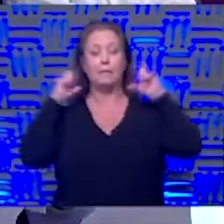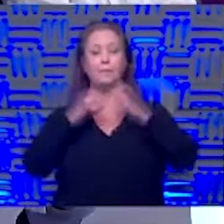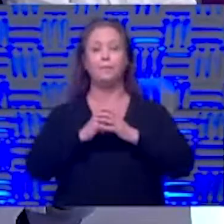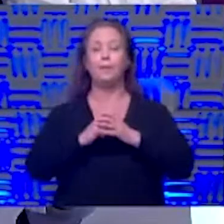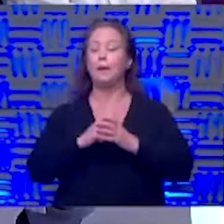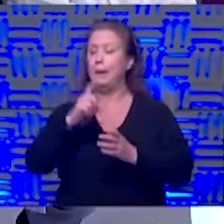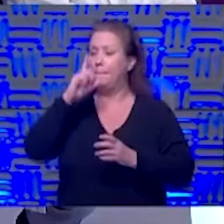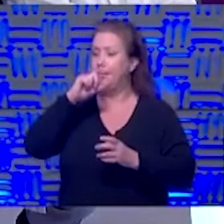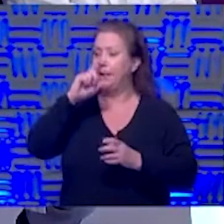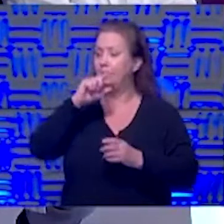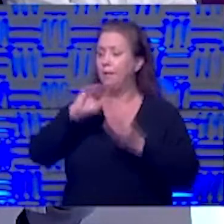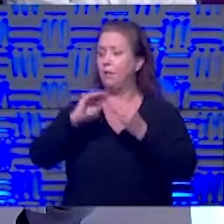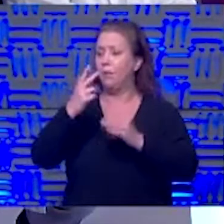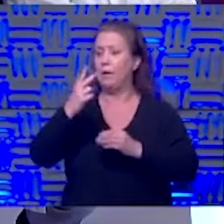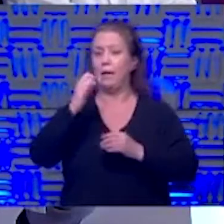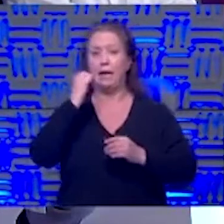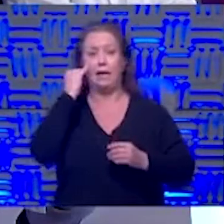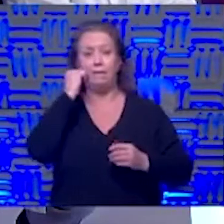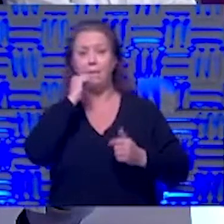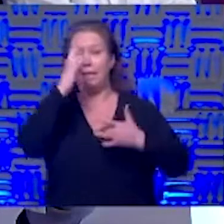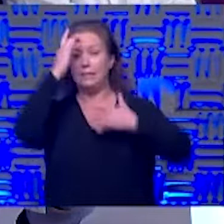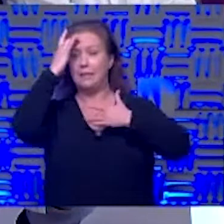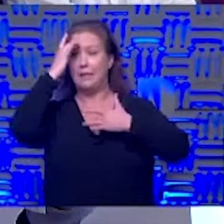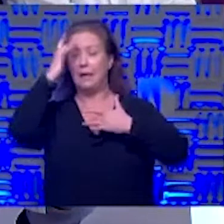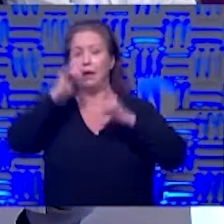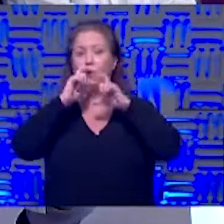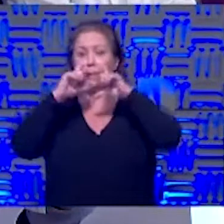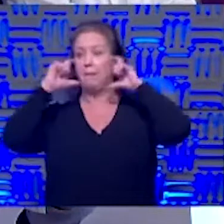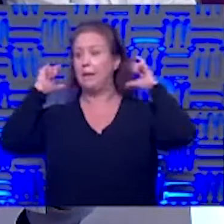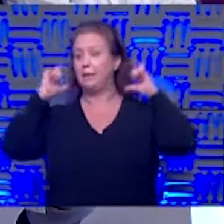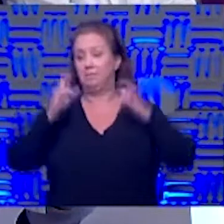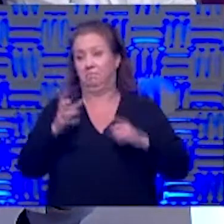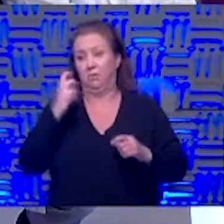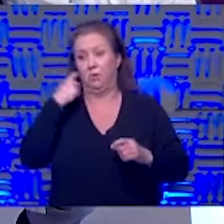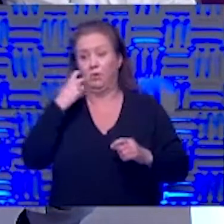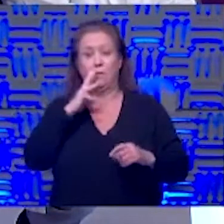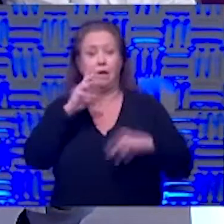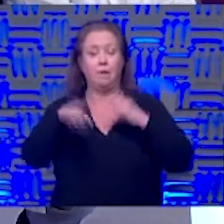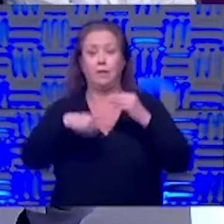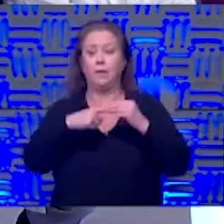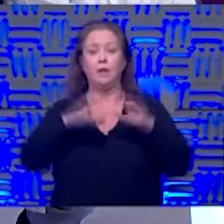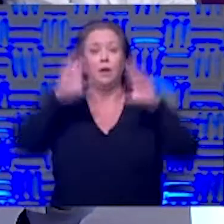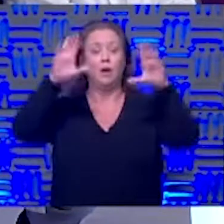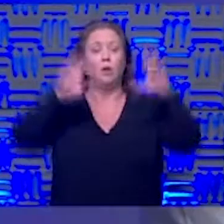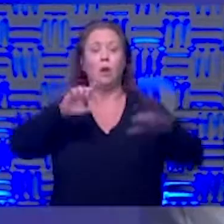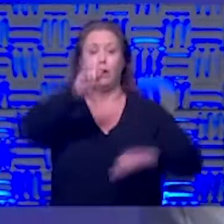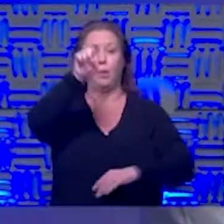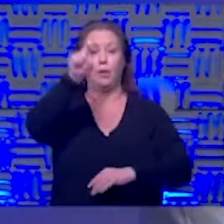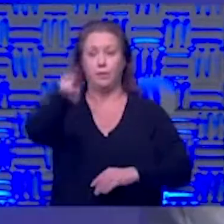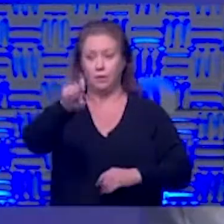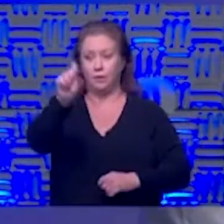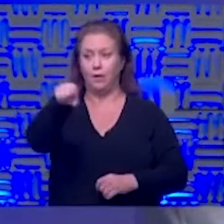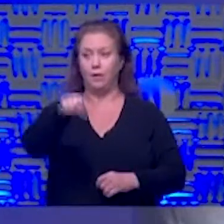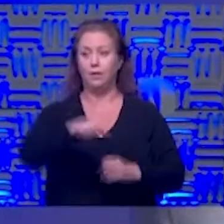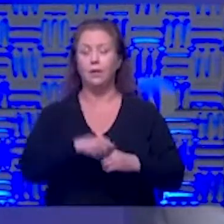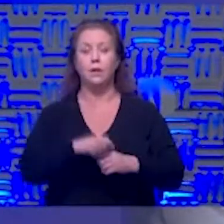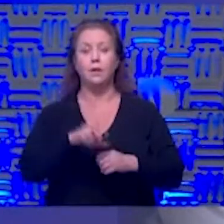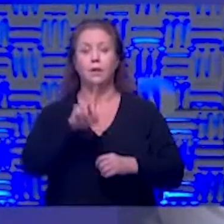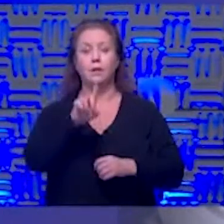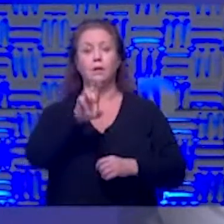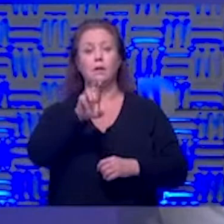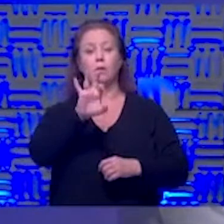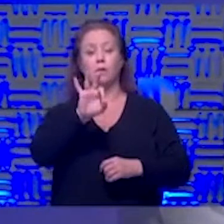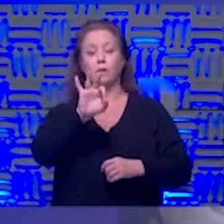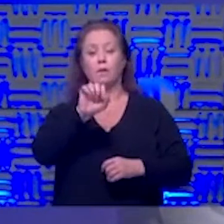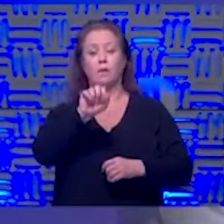if i'm not sick i don't need to wear a mask i think you just covered it yeah that was again a great question you know um even dr fauci